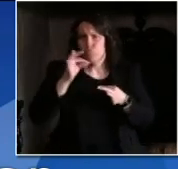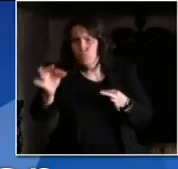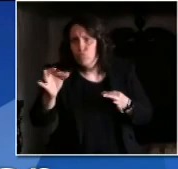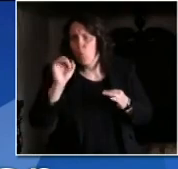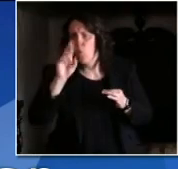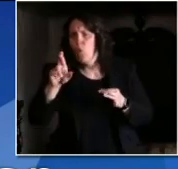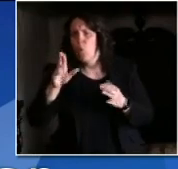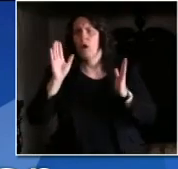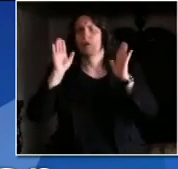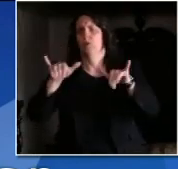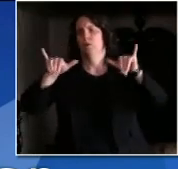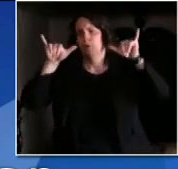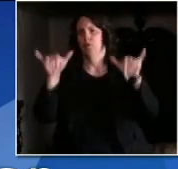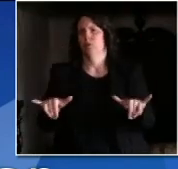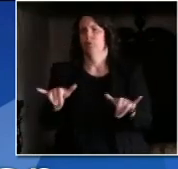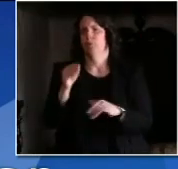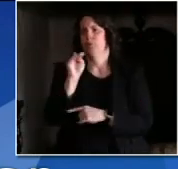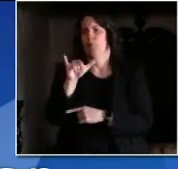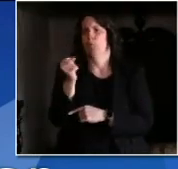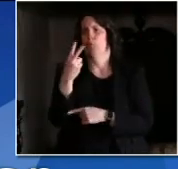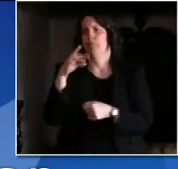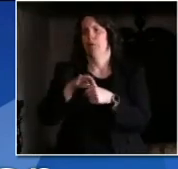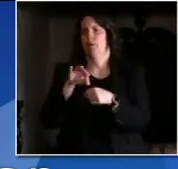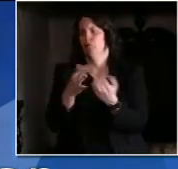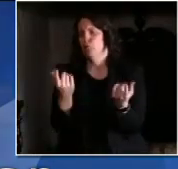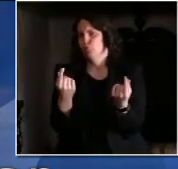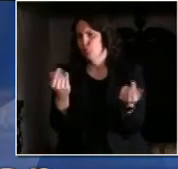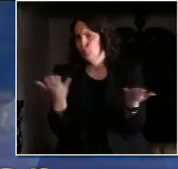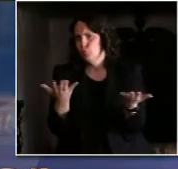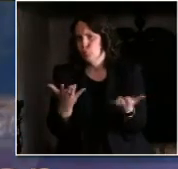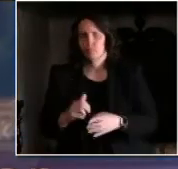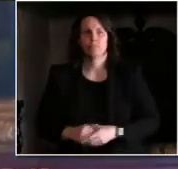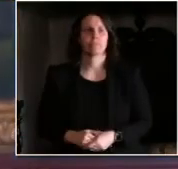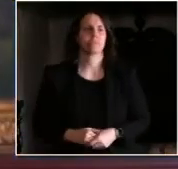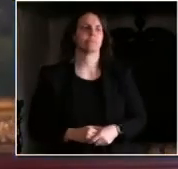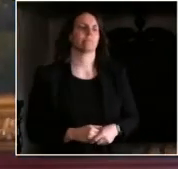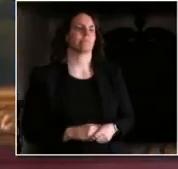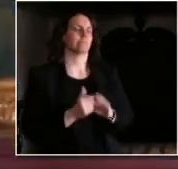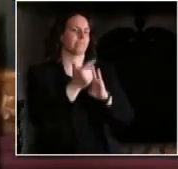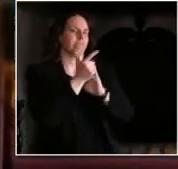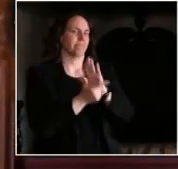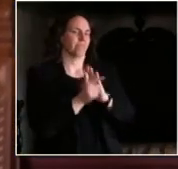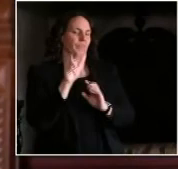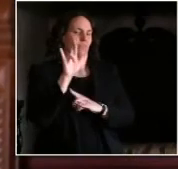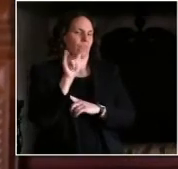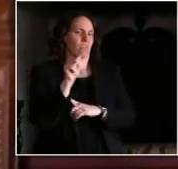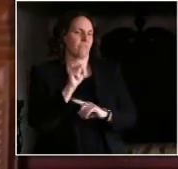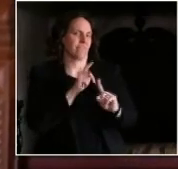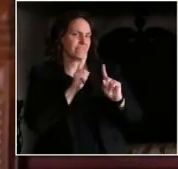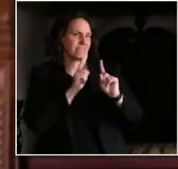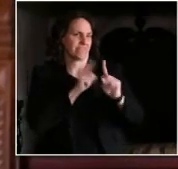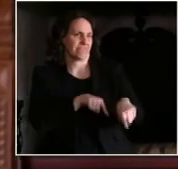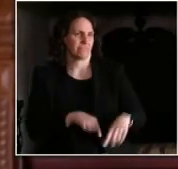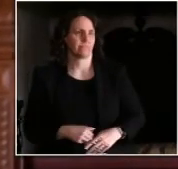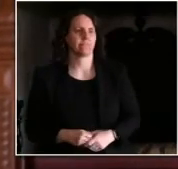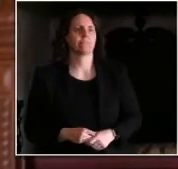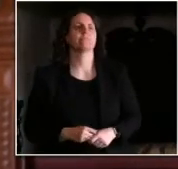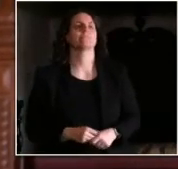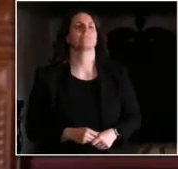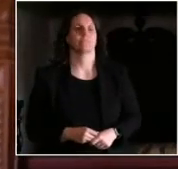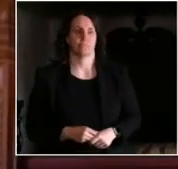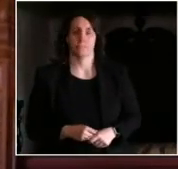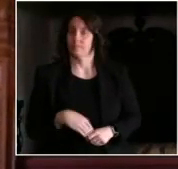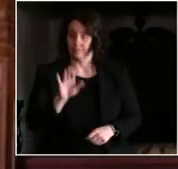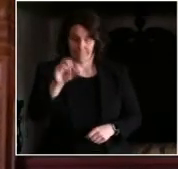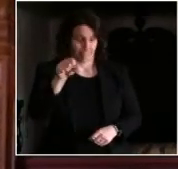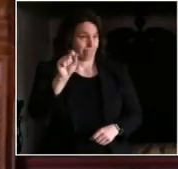I think I can also answer that question, Scott, for the governor. So we're continuing to keep a close eye on it. are correct that the order